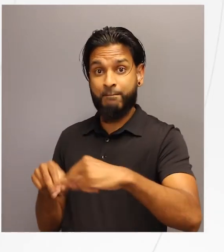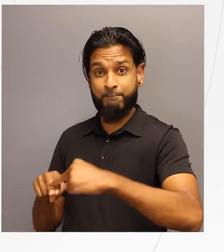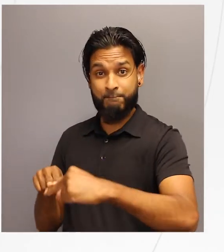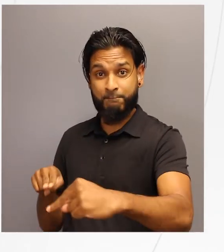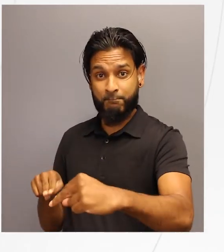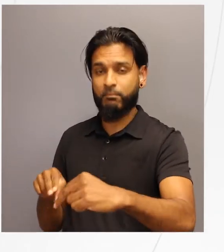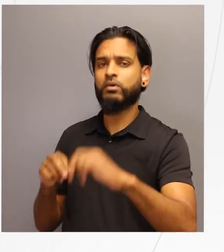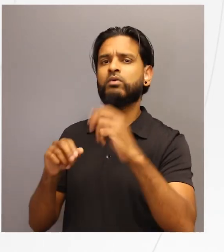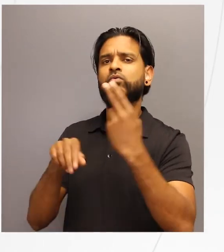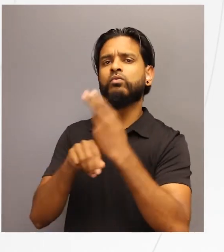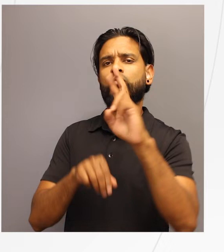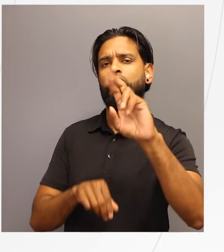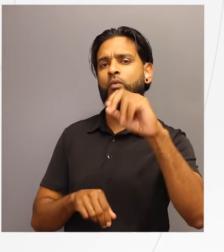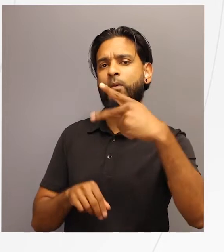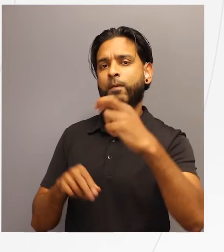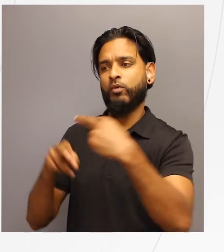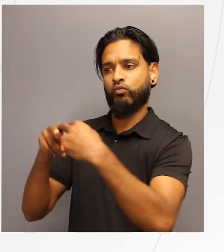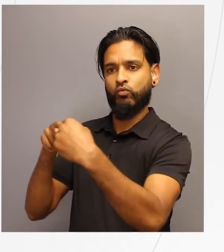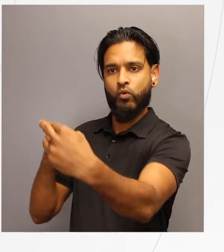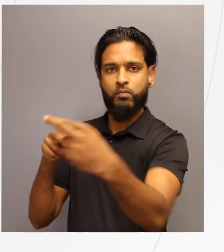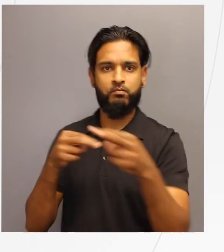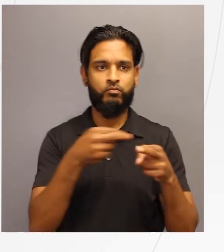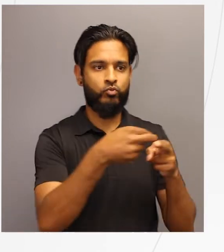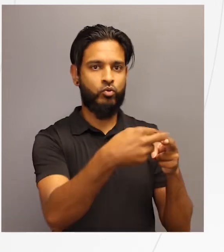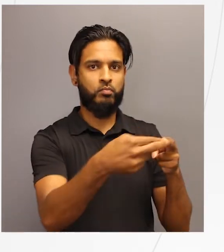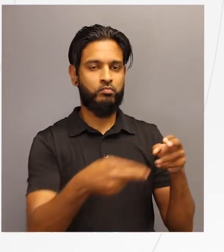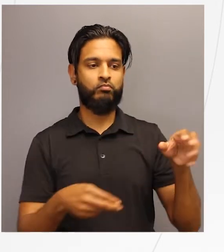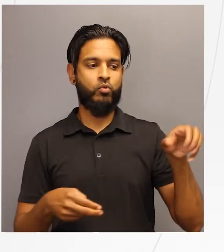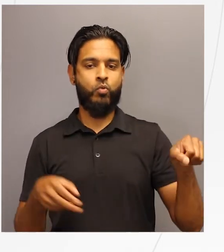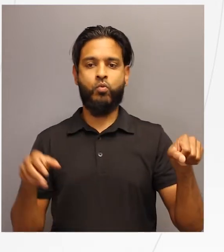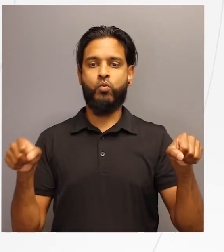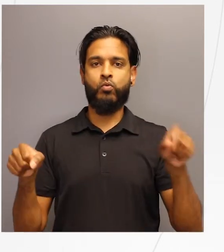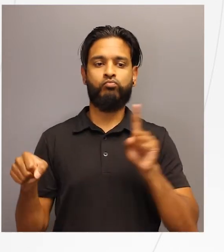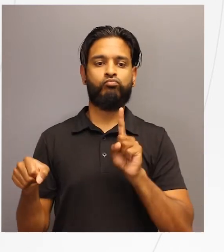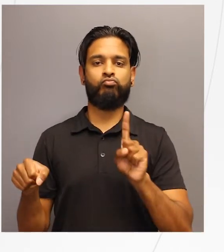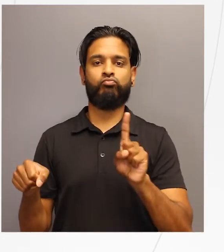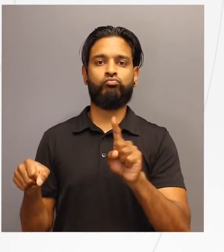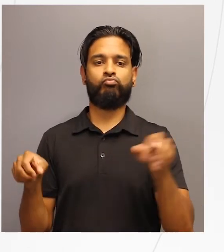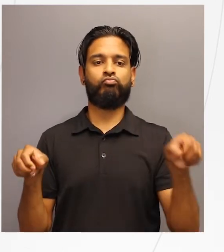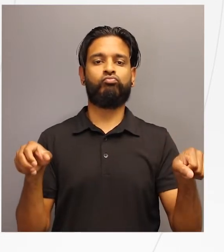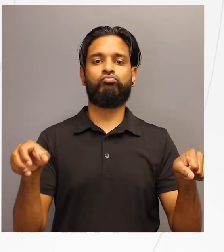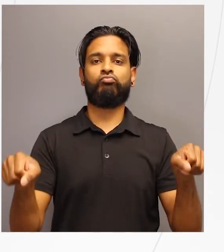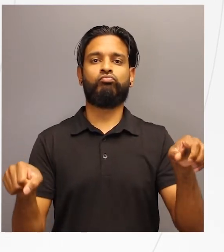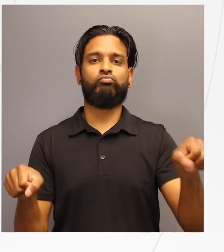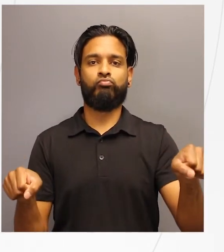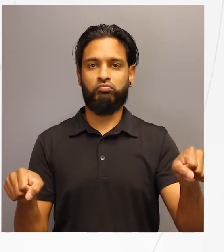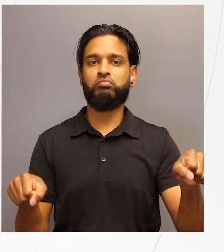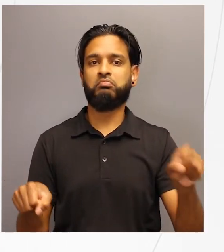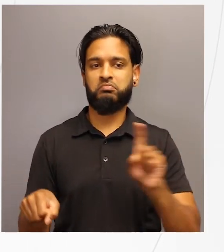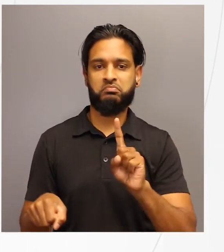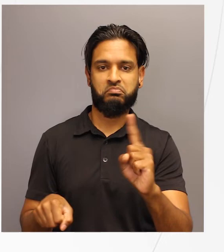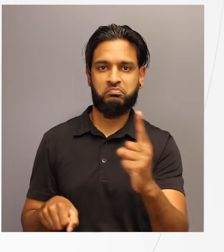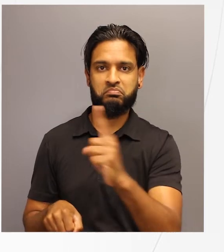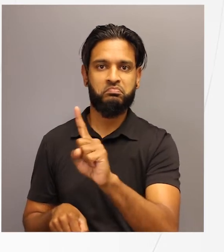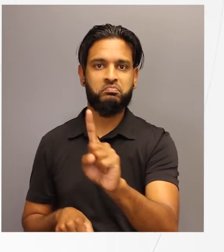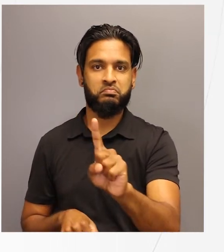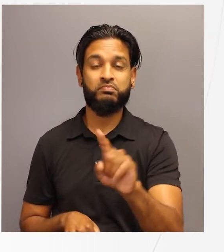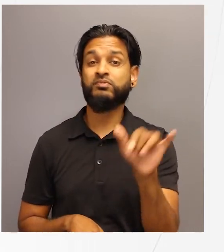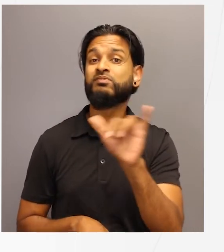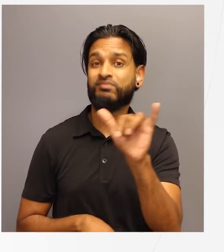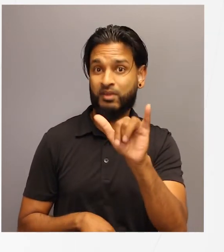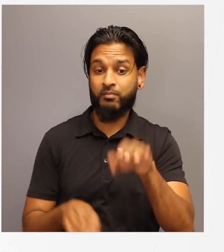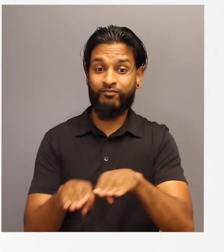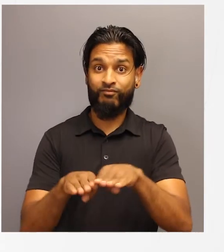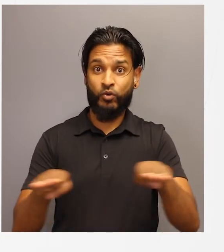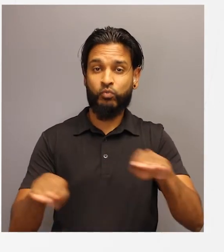string boundaries off of the floor in place of tape so the path can be felt. The edge of the path could also be designated